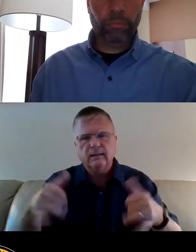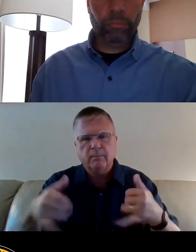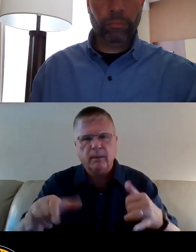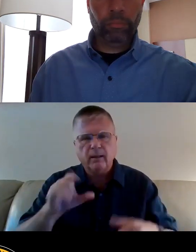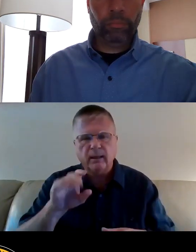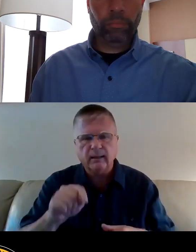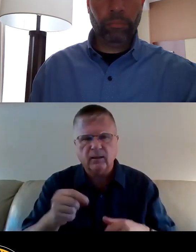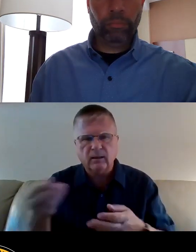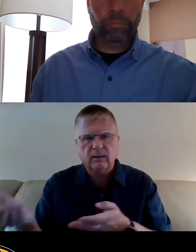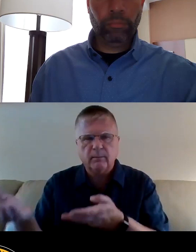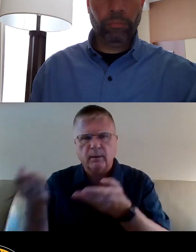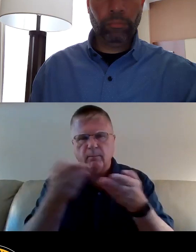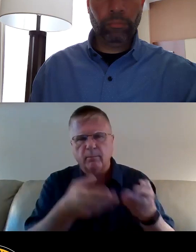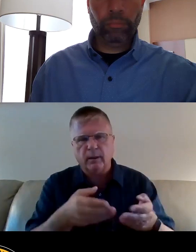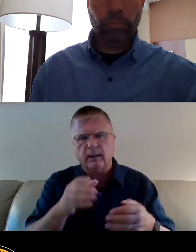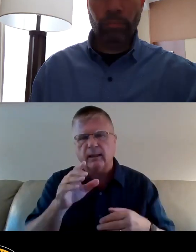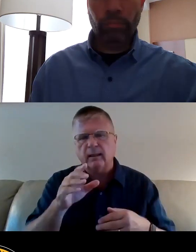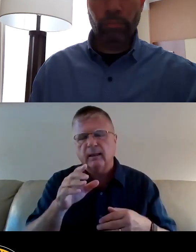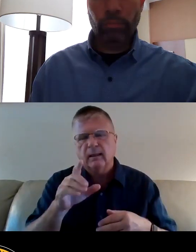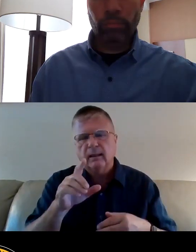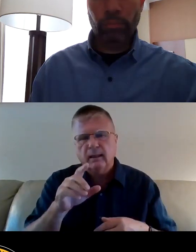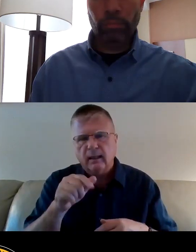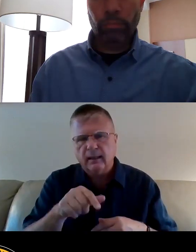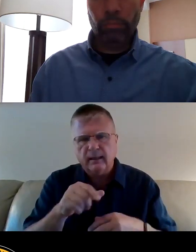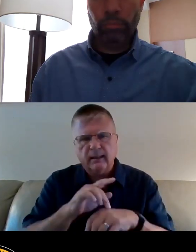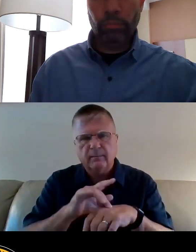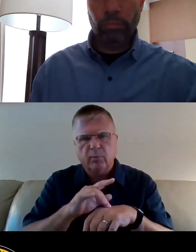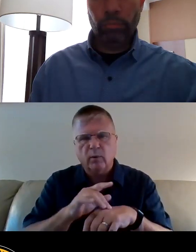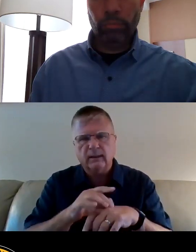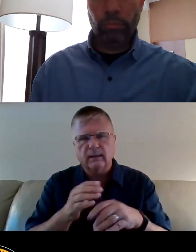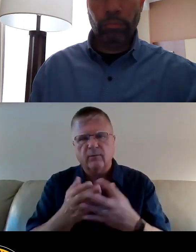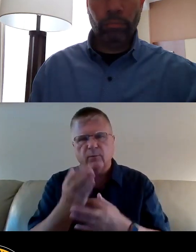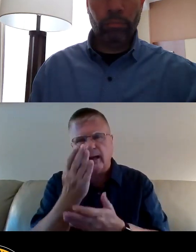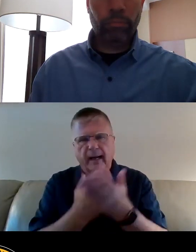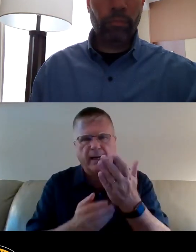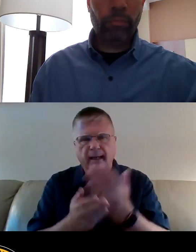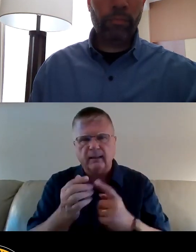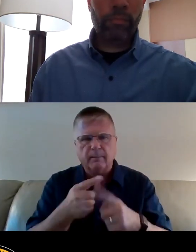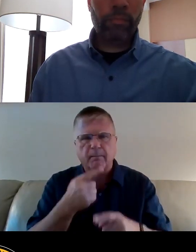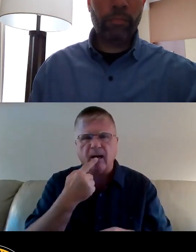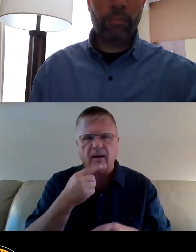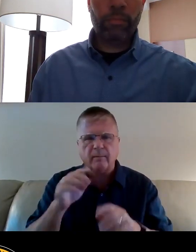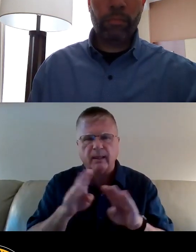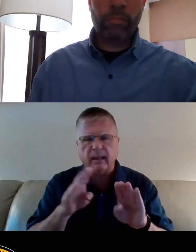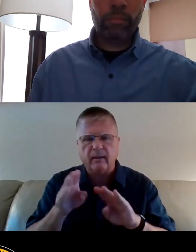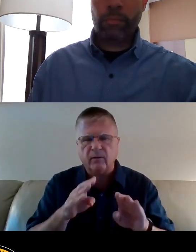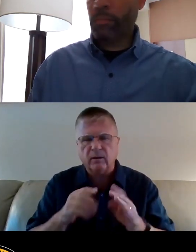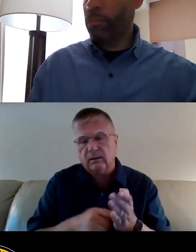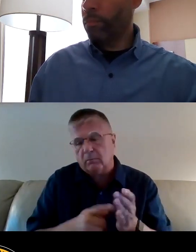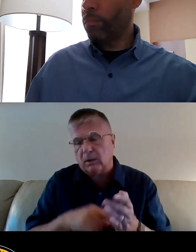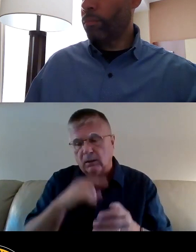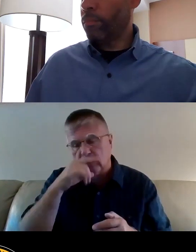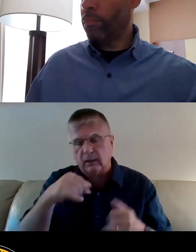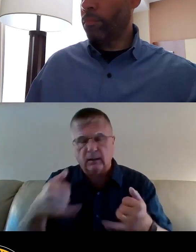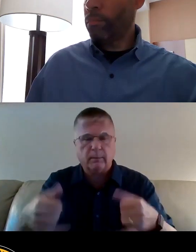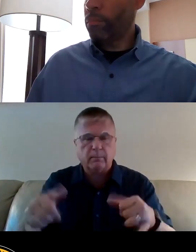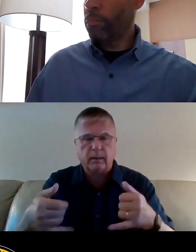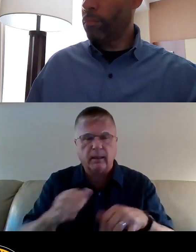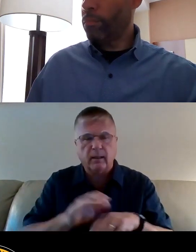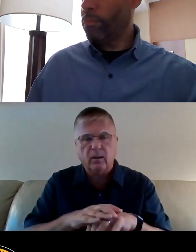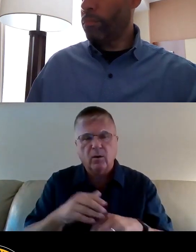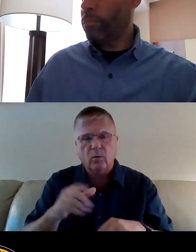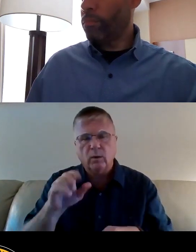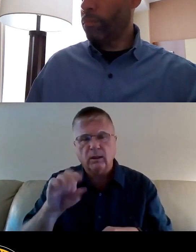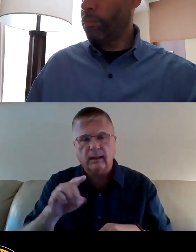in their mouths through normal hand-to-mouth behaviors. Lead, of course, cannot be seen, so a child may unknowingly be playing on a lot of lead contamination.